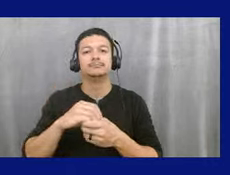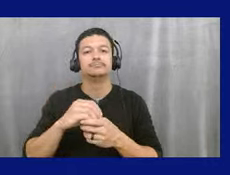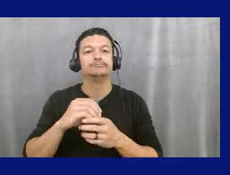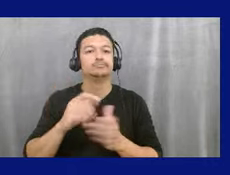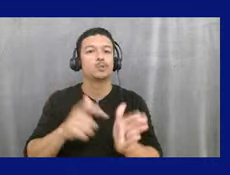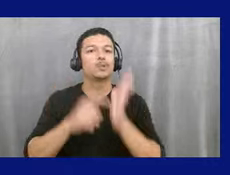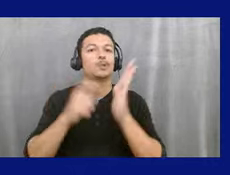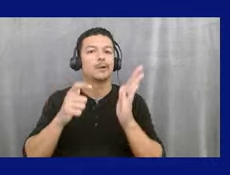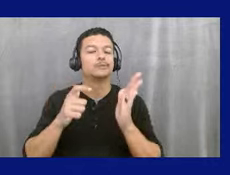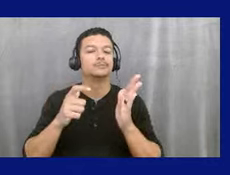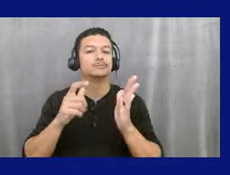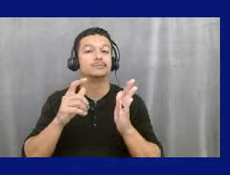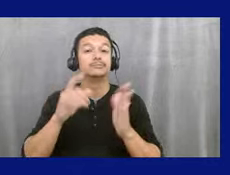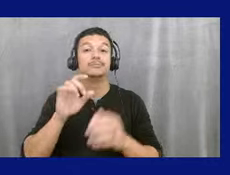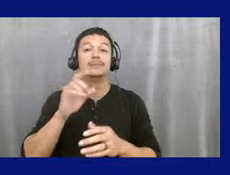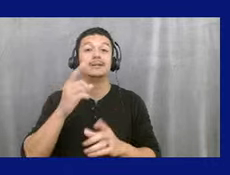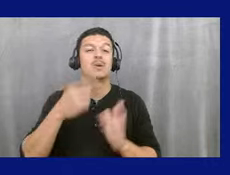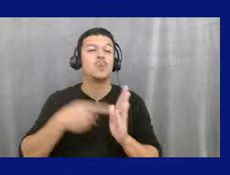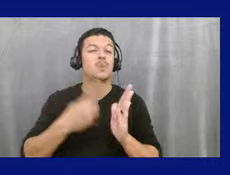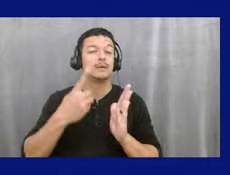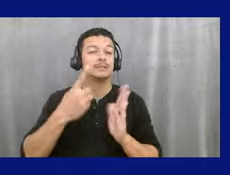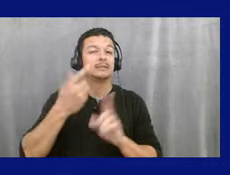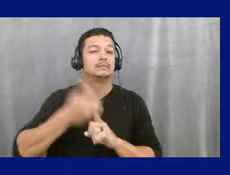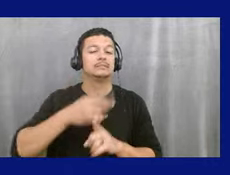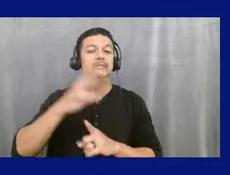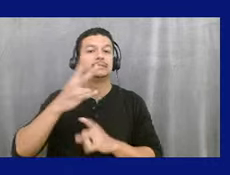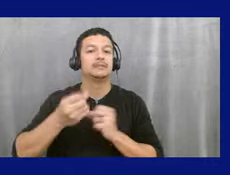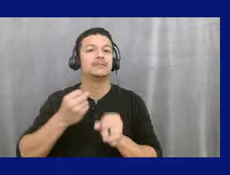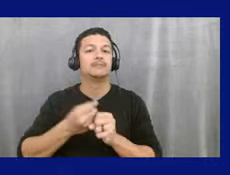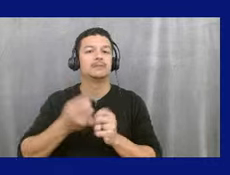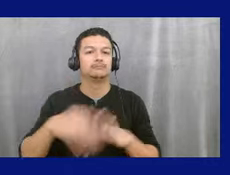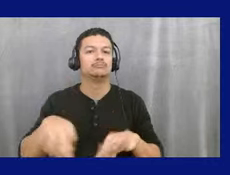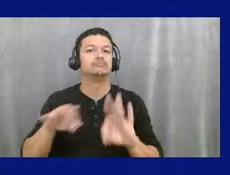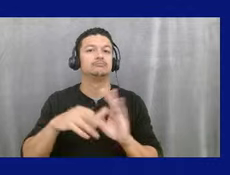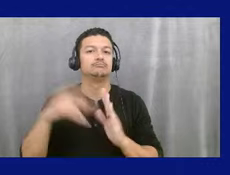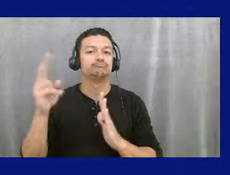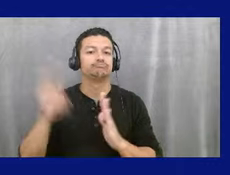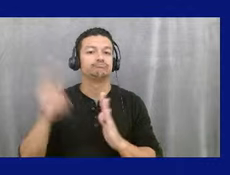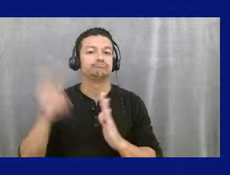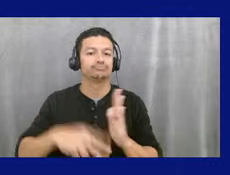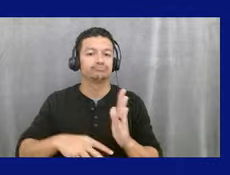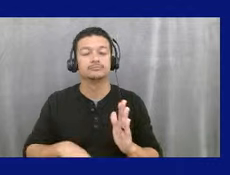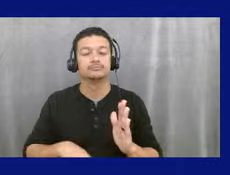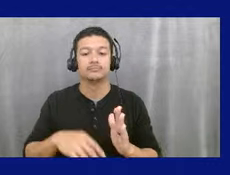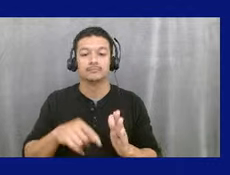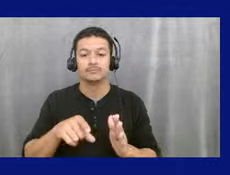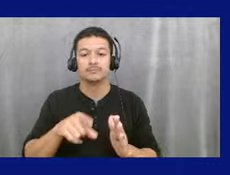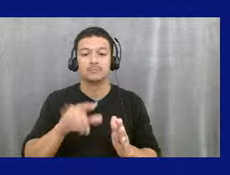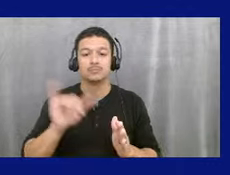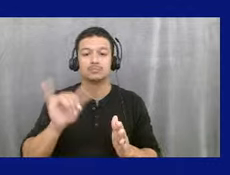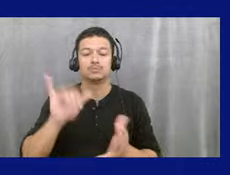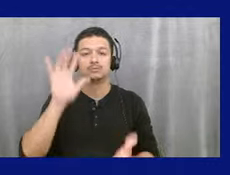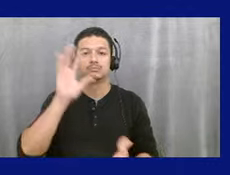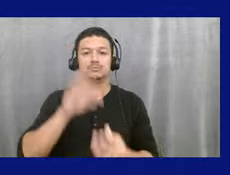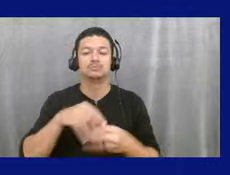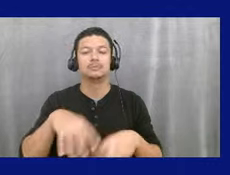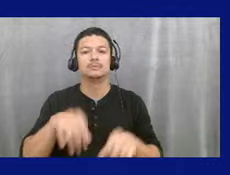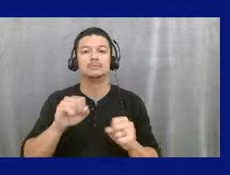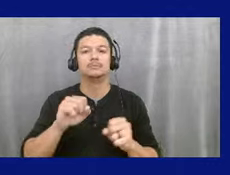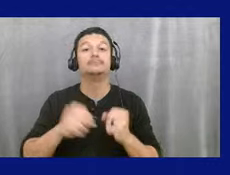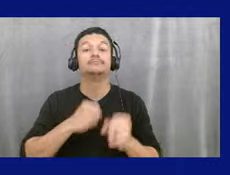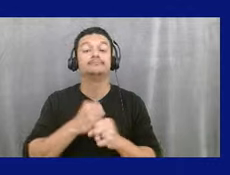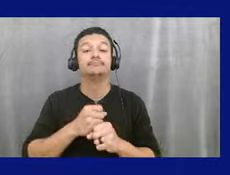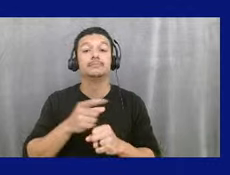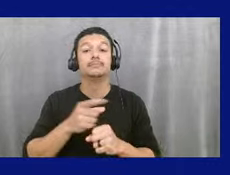through the evaluation and appraisal reports process, also called the year process. So the comprehensible